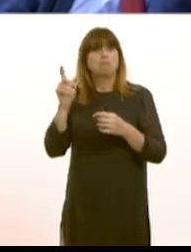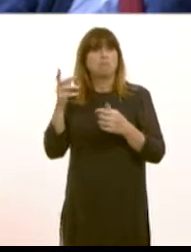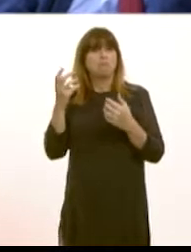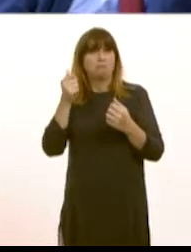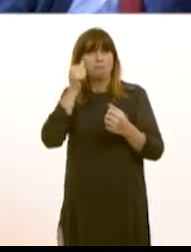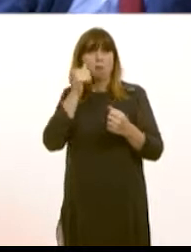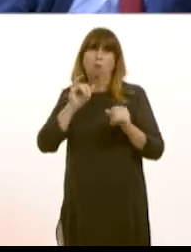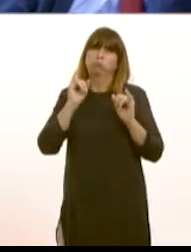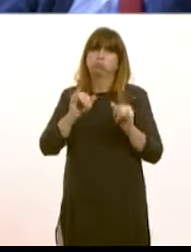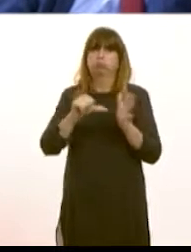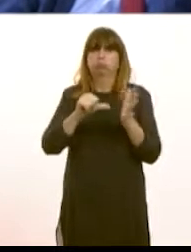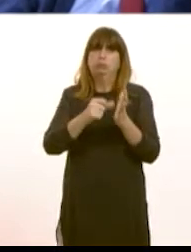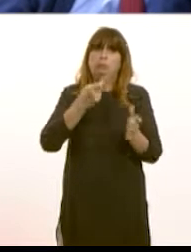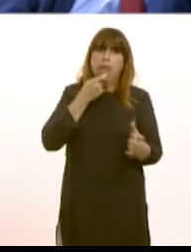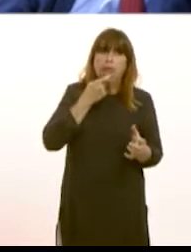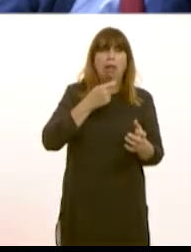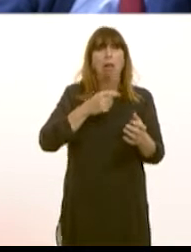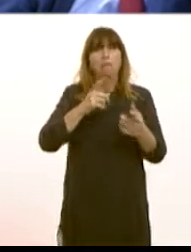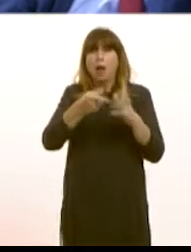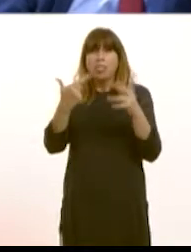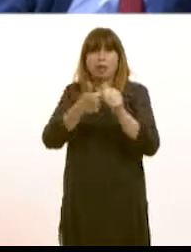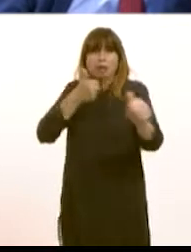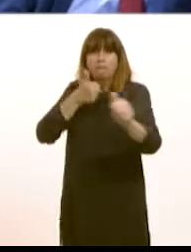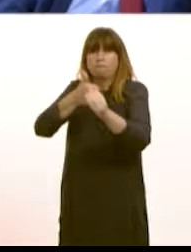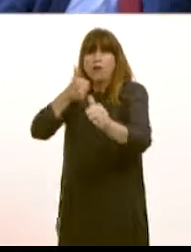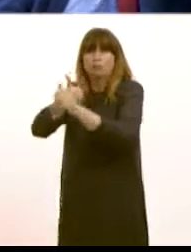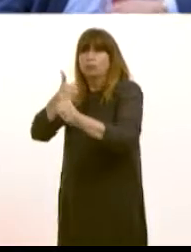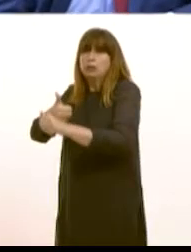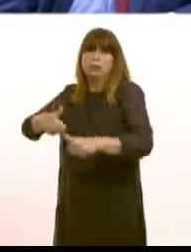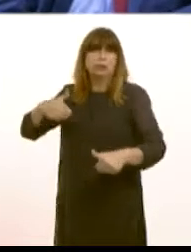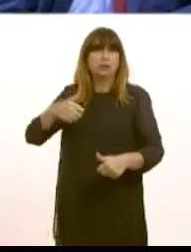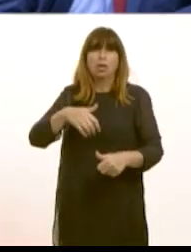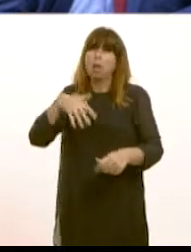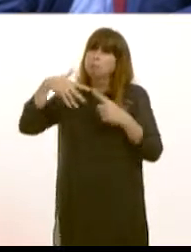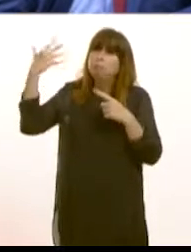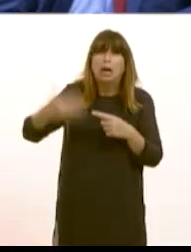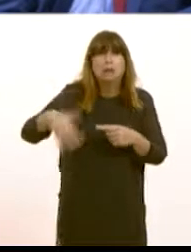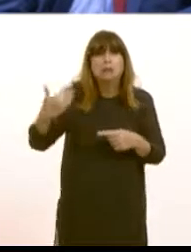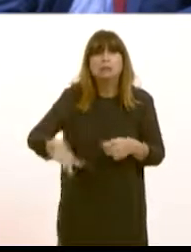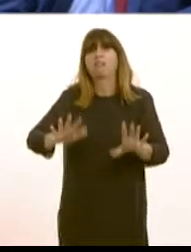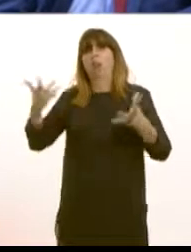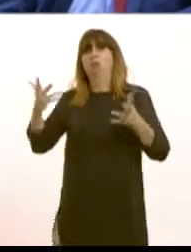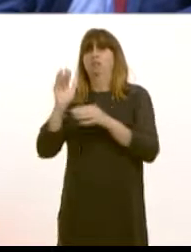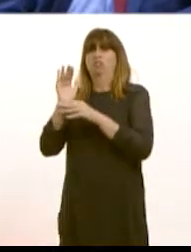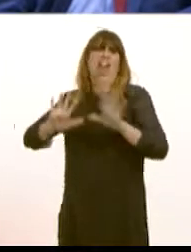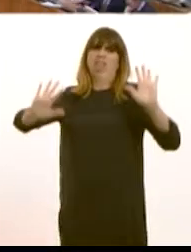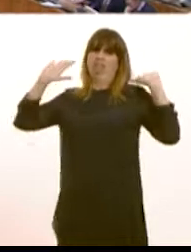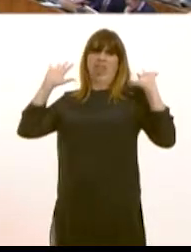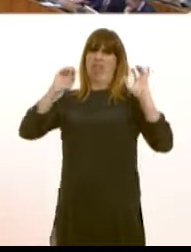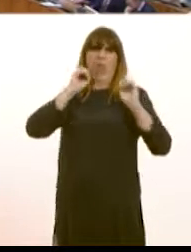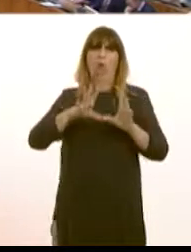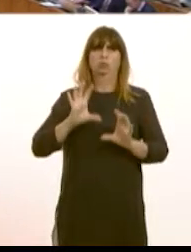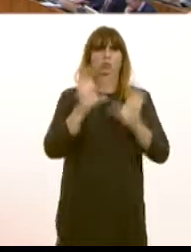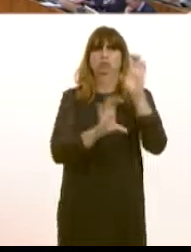just for the steel industry, but for all our energy-intensive industries. We cannot afford to be seen as an expensive place to manufacture because of our energy prices.